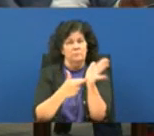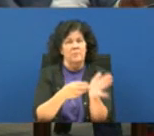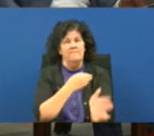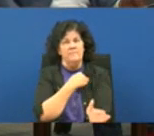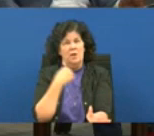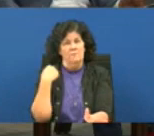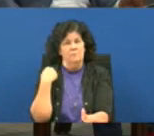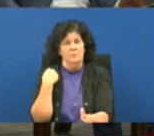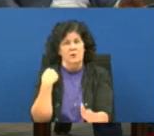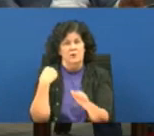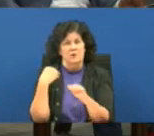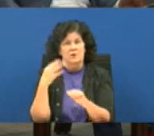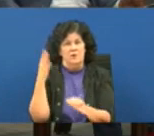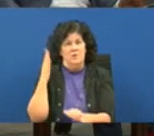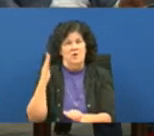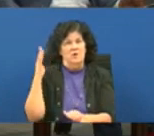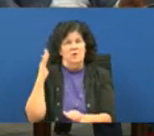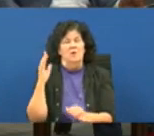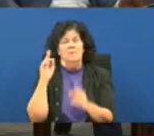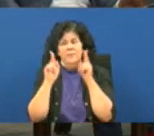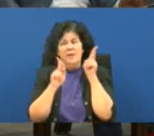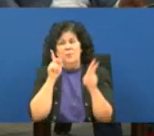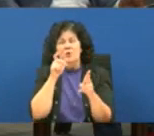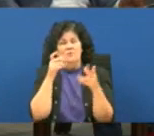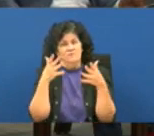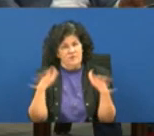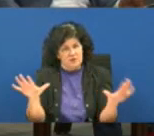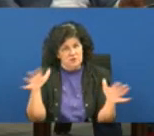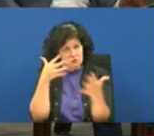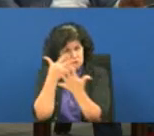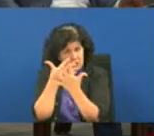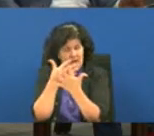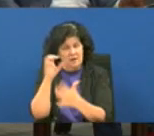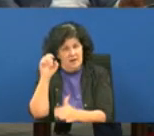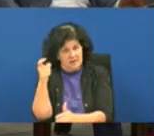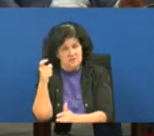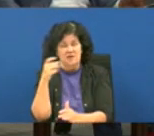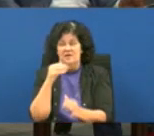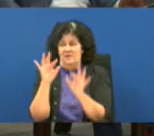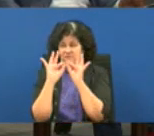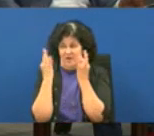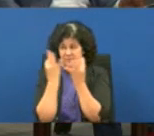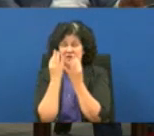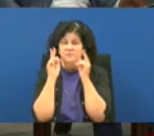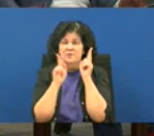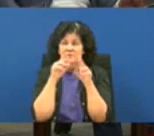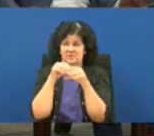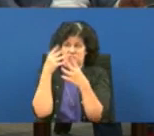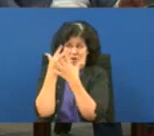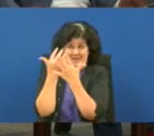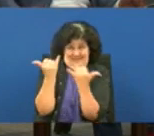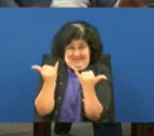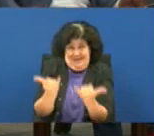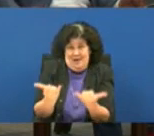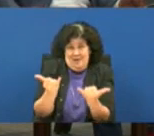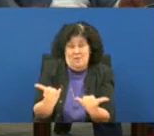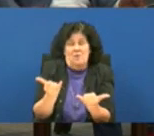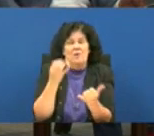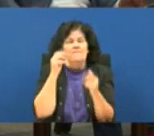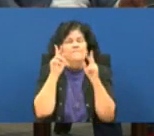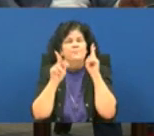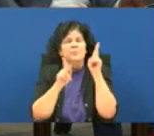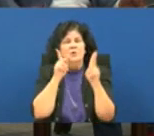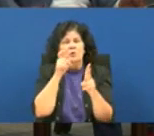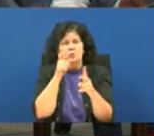of uh formerly incarcerated people families of currently incarcerated people and um the people